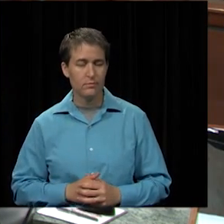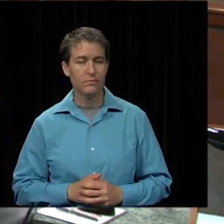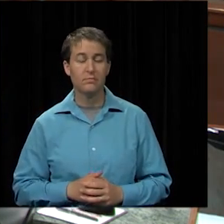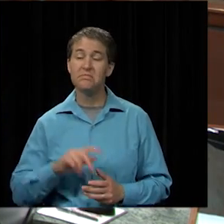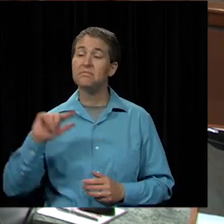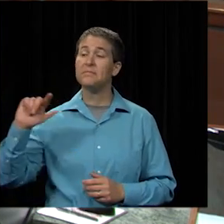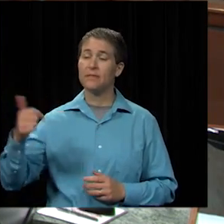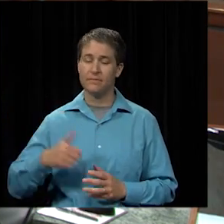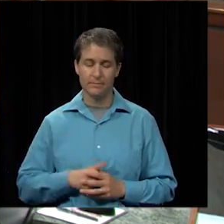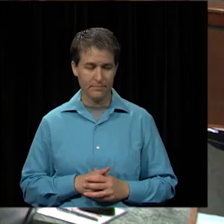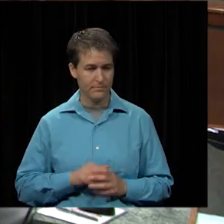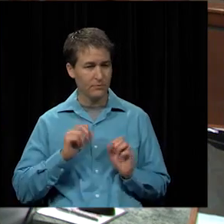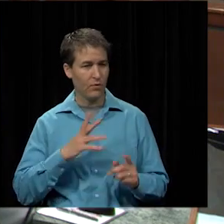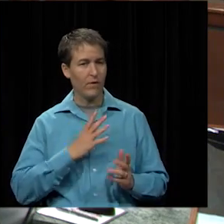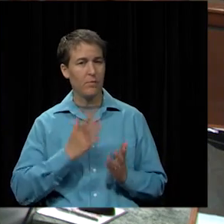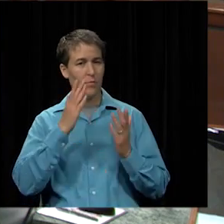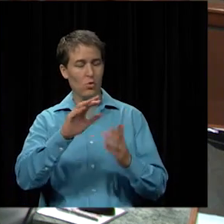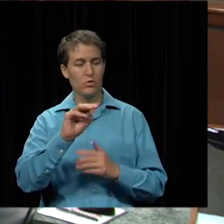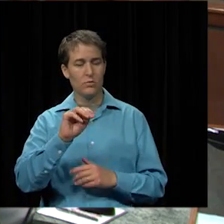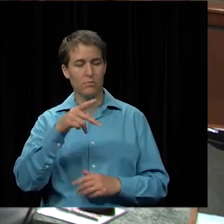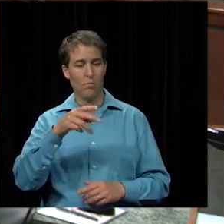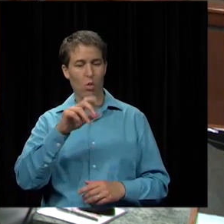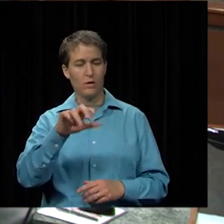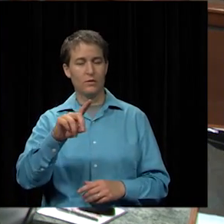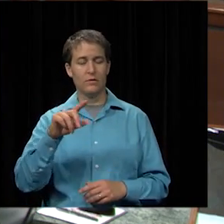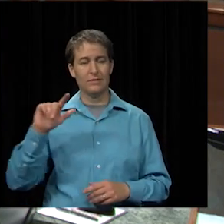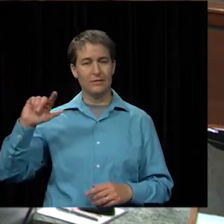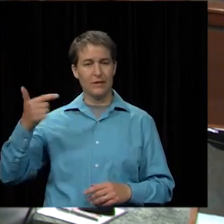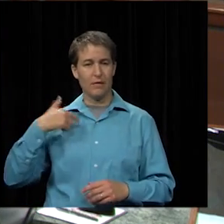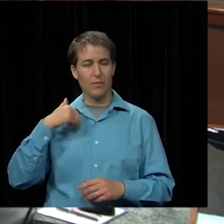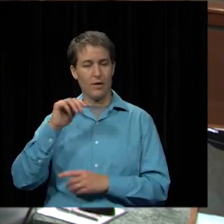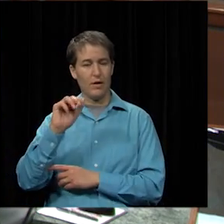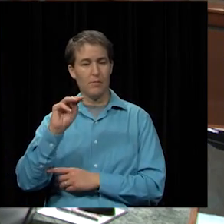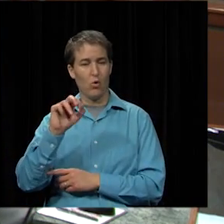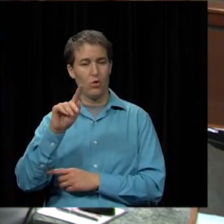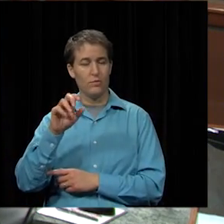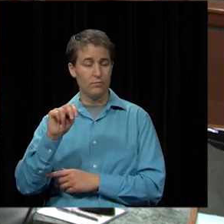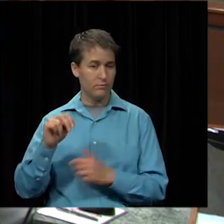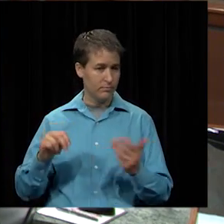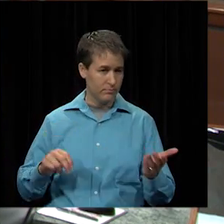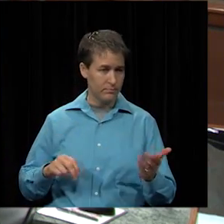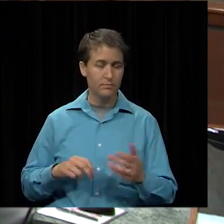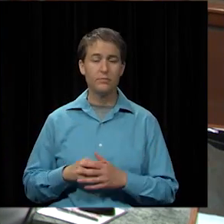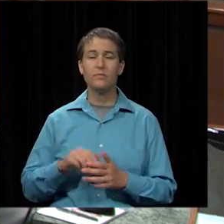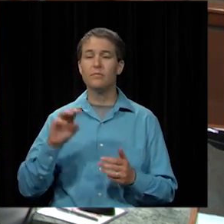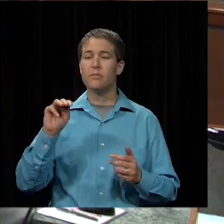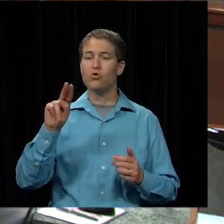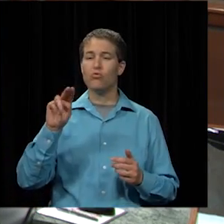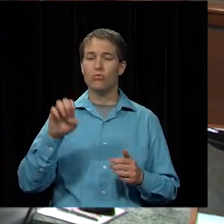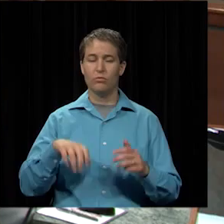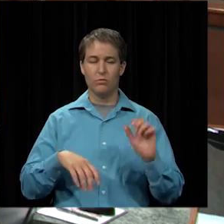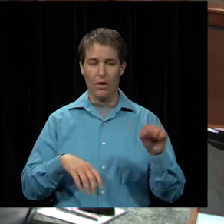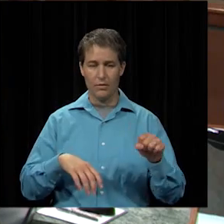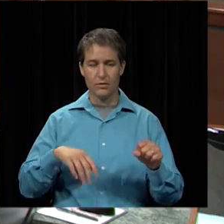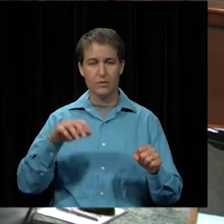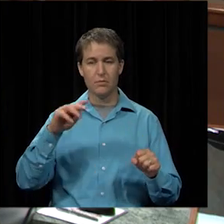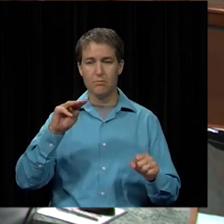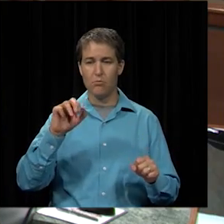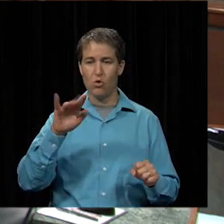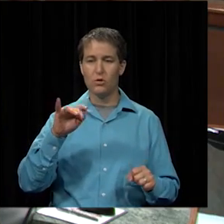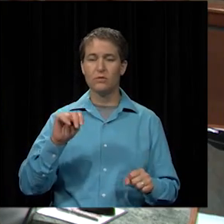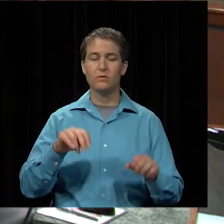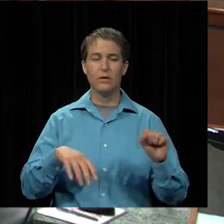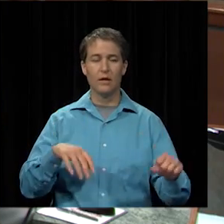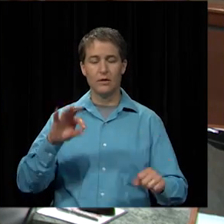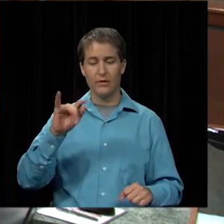Second. All right, I have a motion by Mr. Poland, seconded by Amy Martin. Roll call vote, please. Mr. McKeown? Yes. Mrs. Martin? Yes.